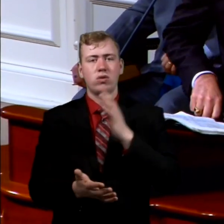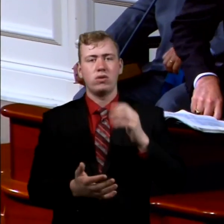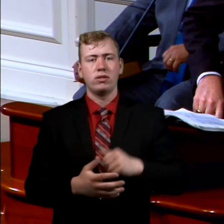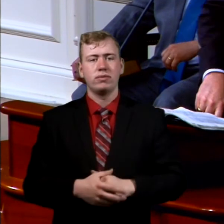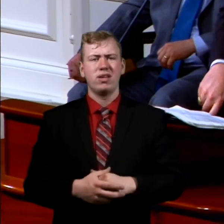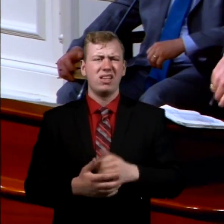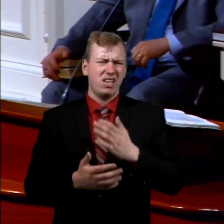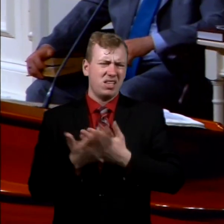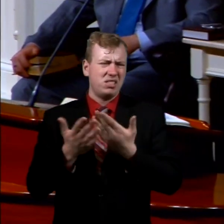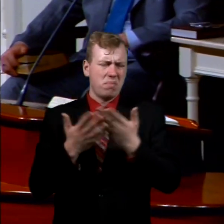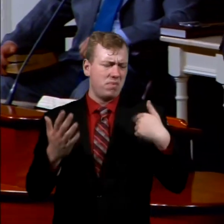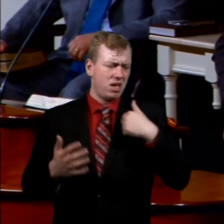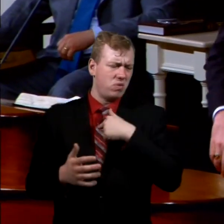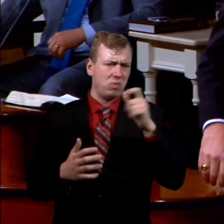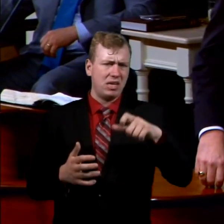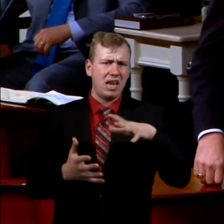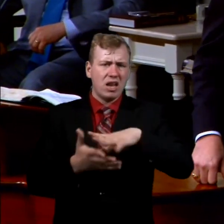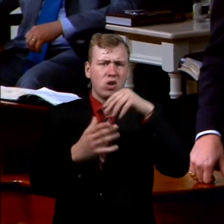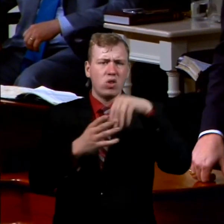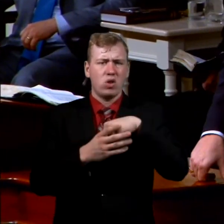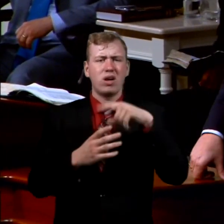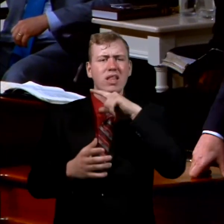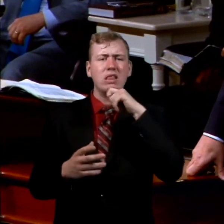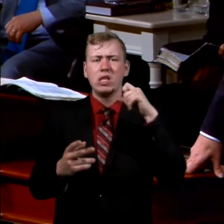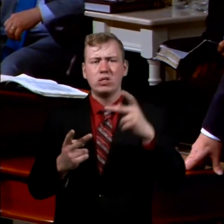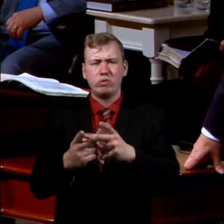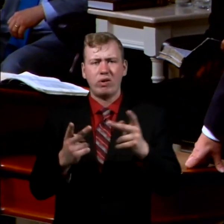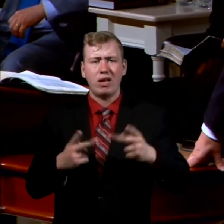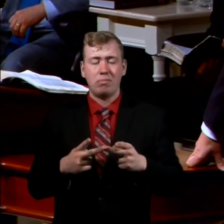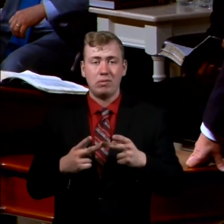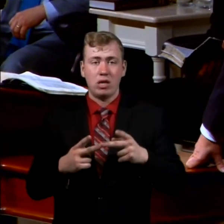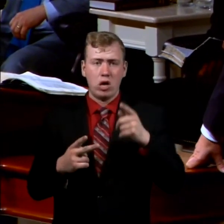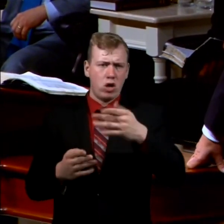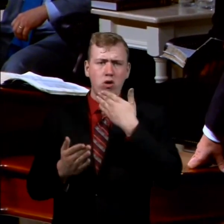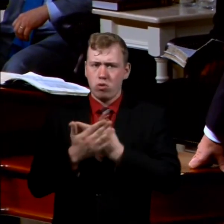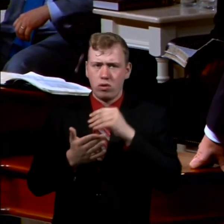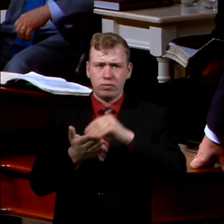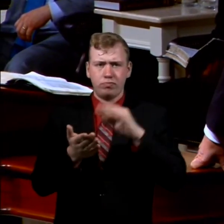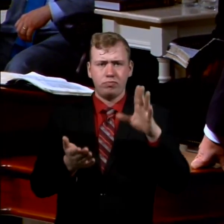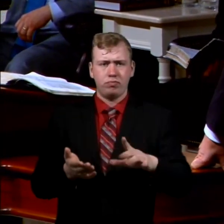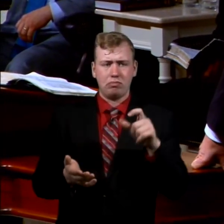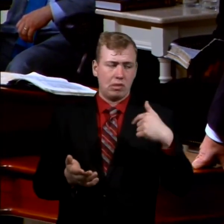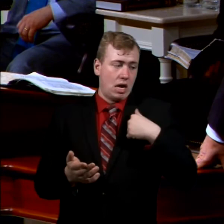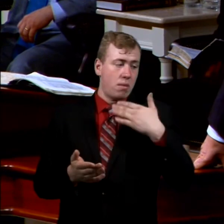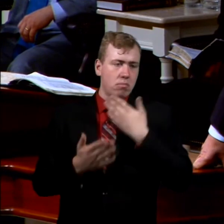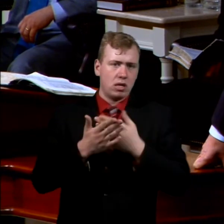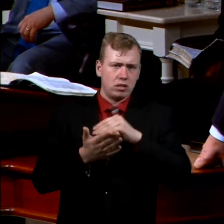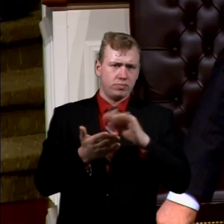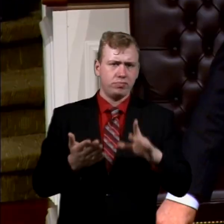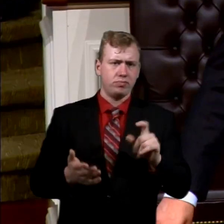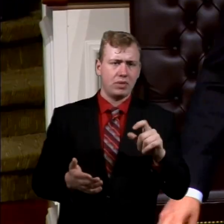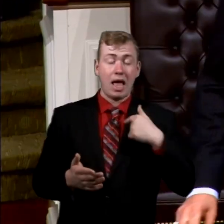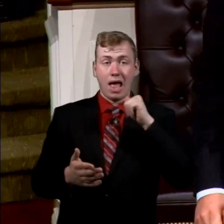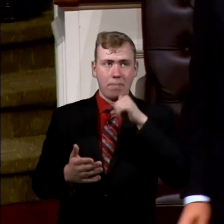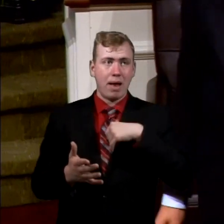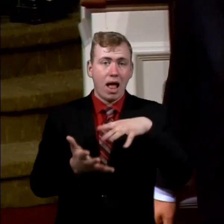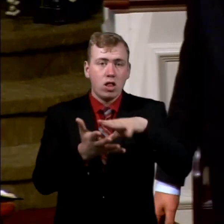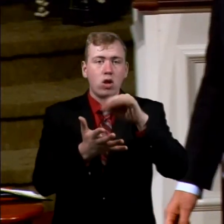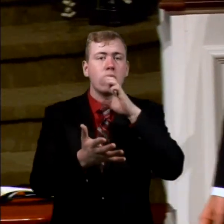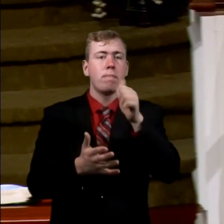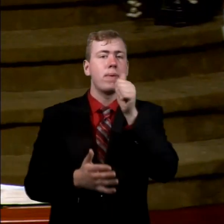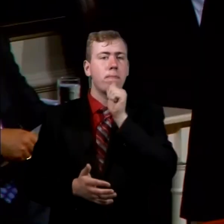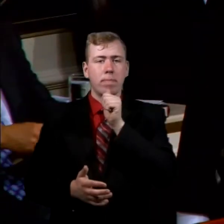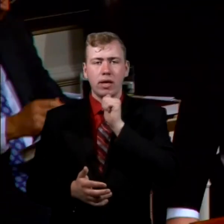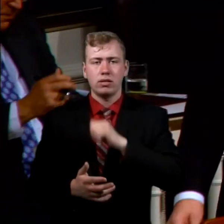There are some things we need to learn in the wilderness. Are you a good student? Am I a good student? Am I learning to be patient?